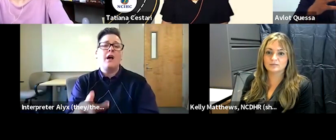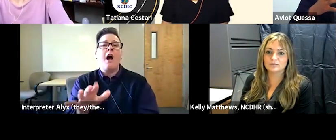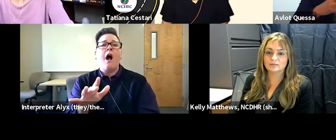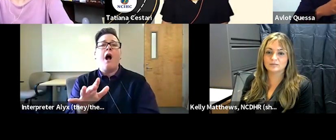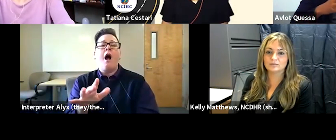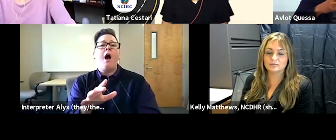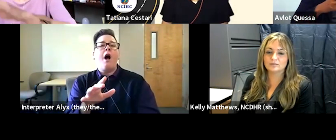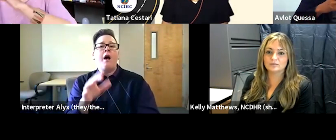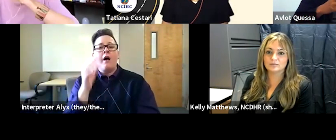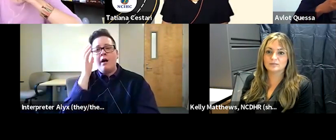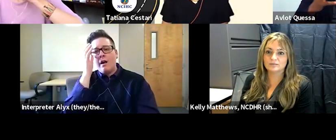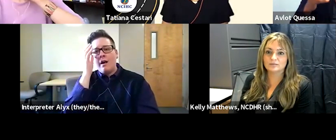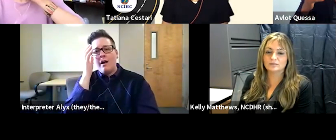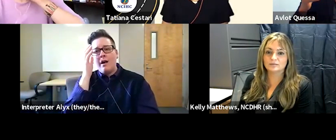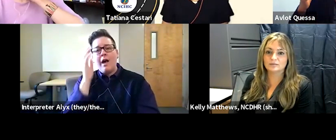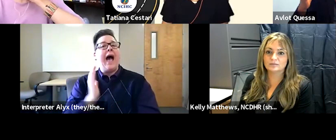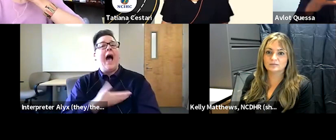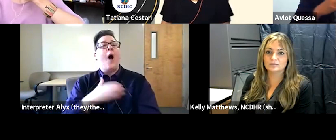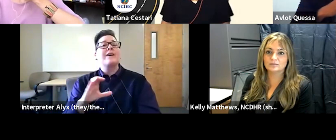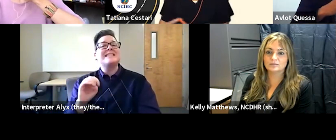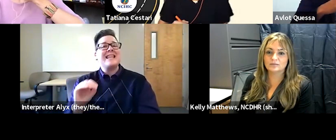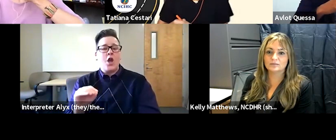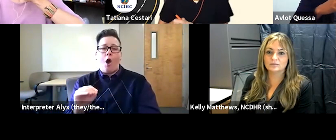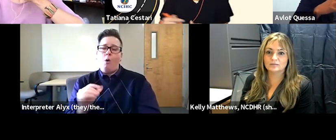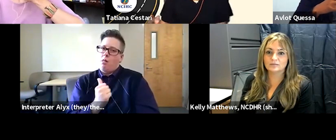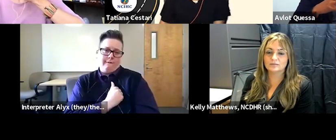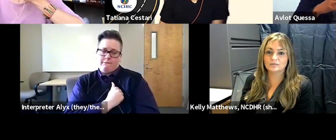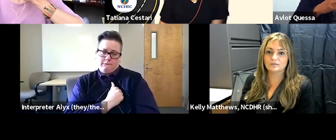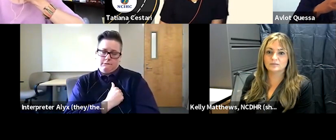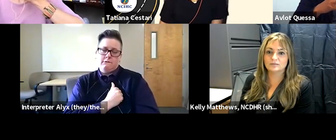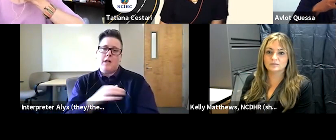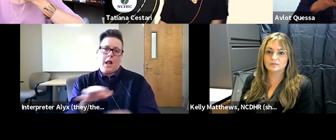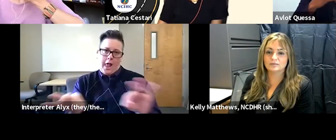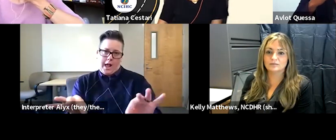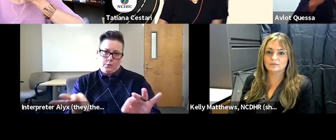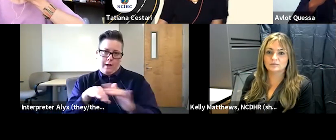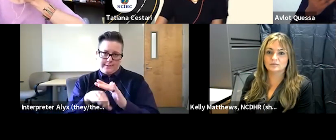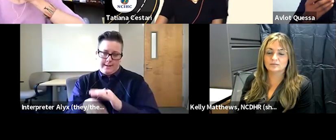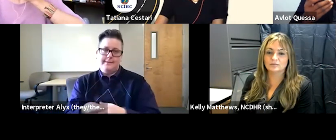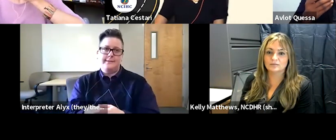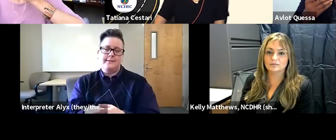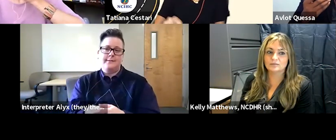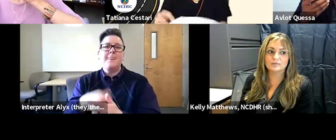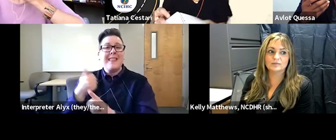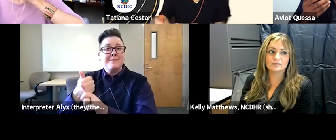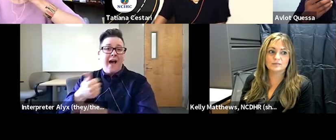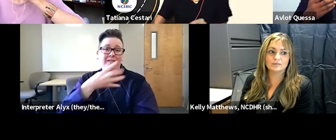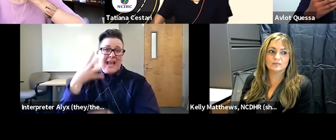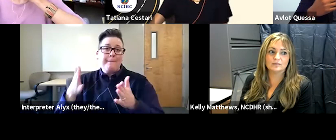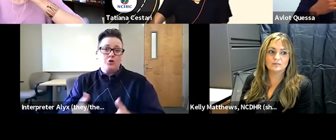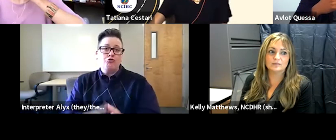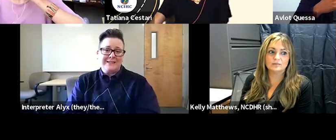our ceo is a big big big fan of language access um he's um he's an immigrant himself